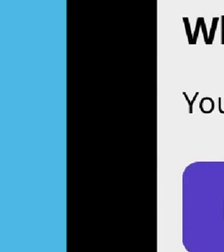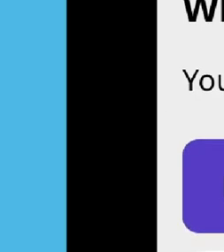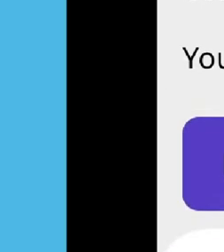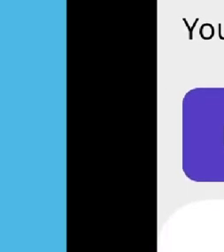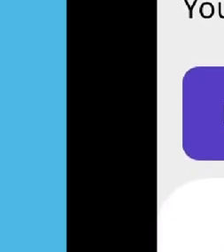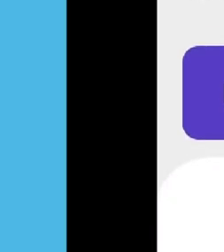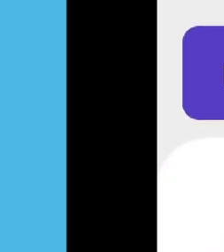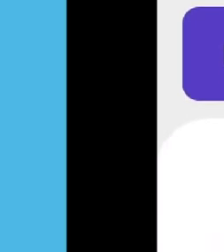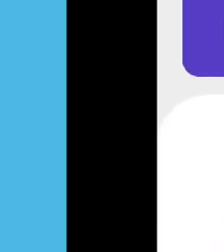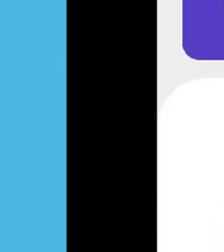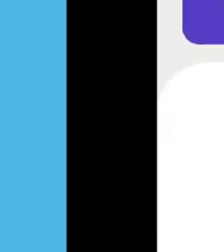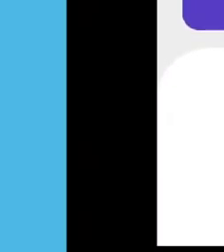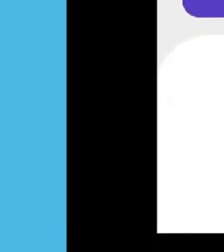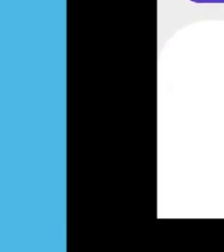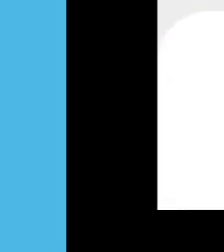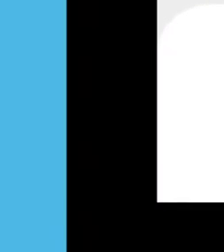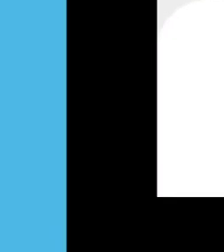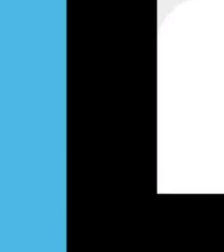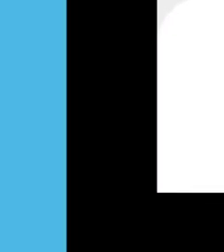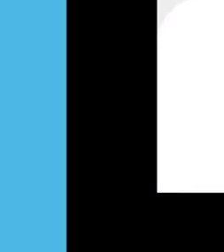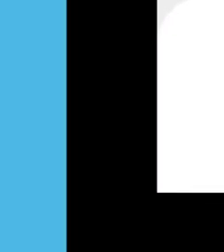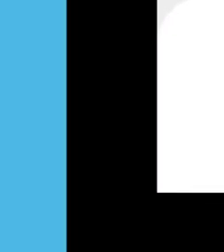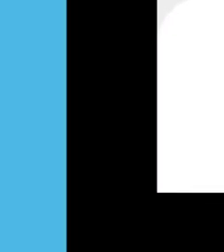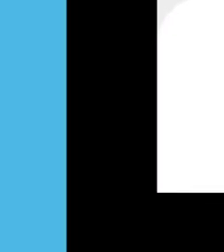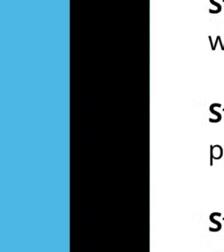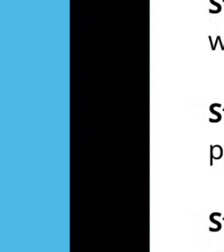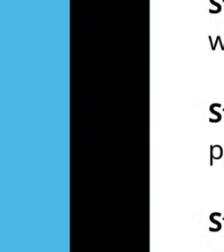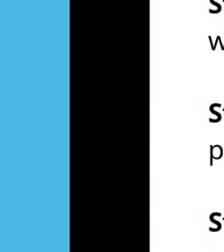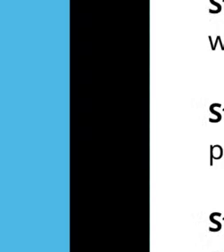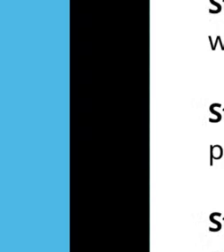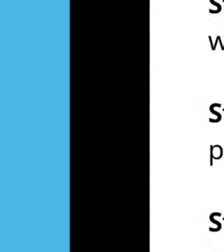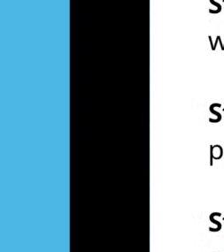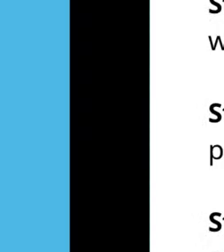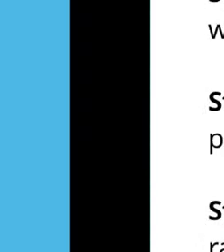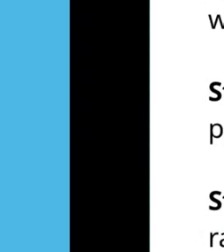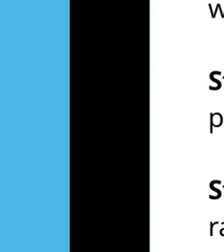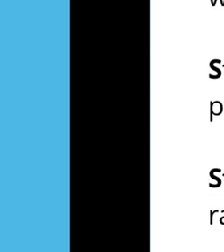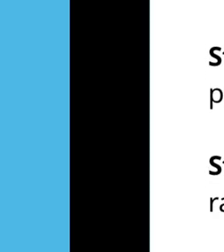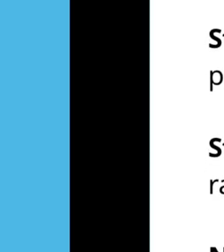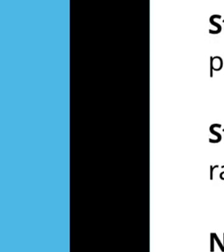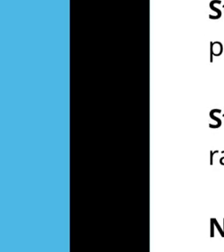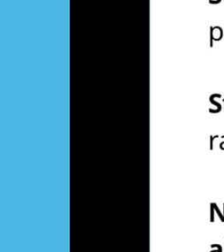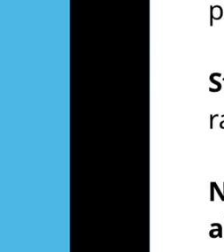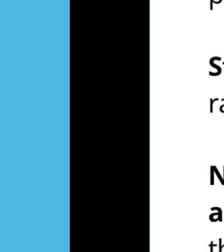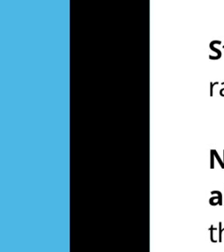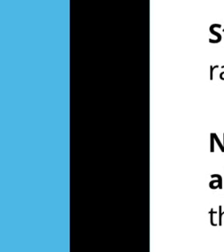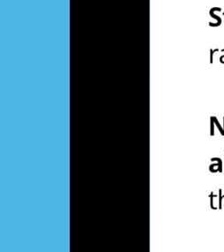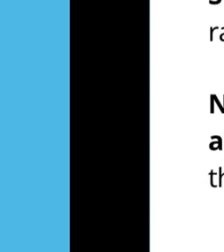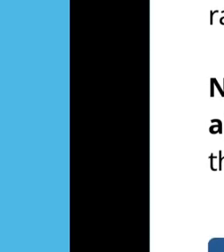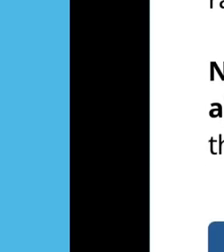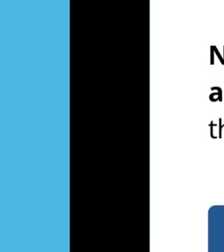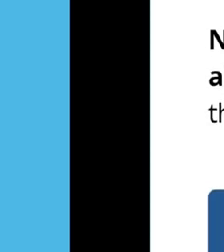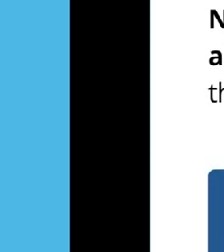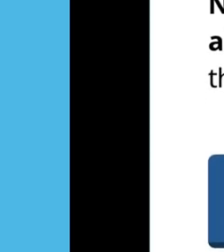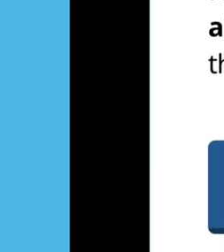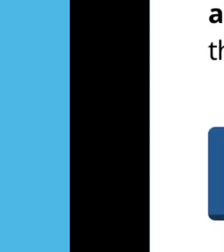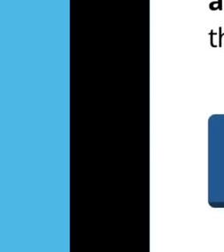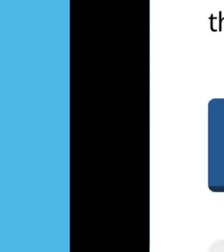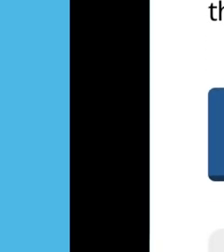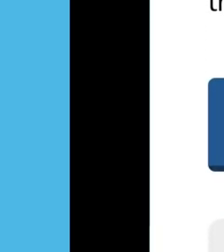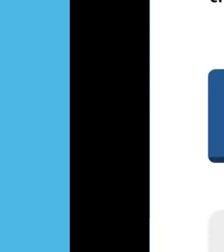-19 and uploads to the app a one-time key that received from their health care authority, you'll be notified that you may have been exposed.